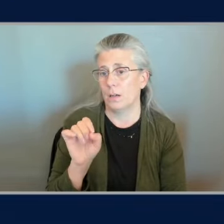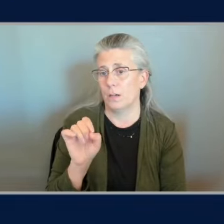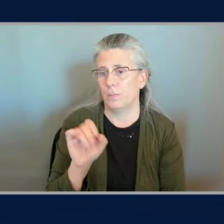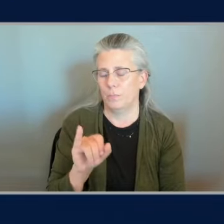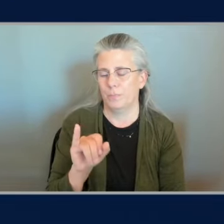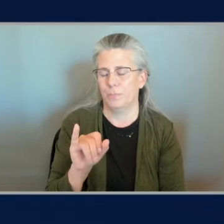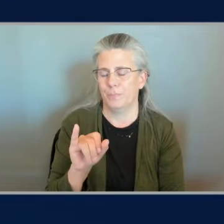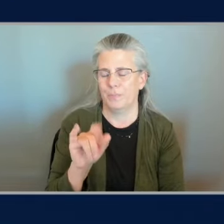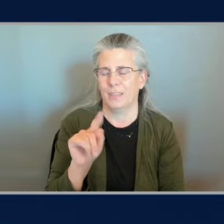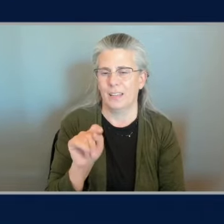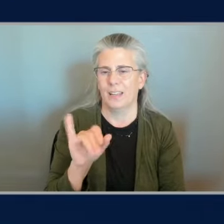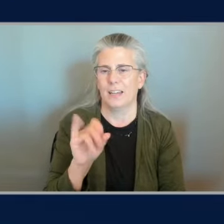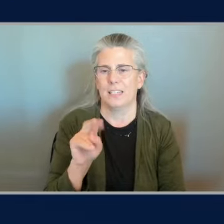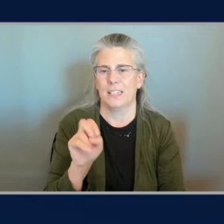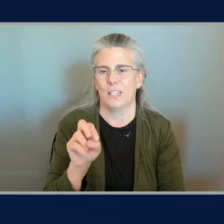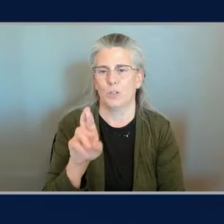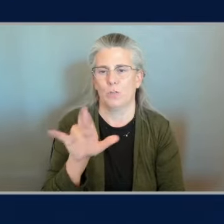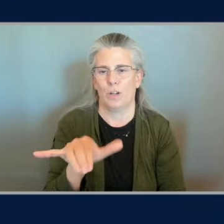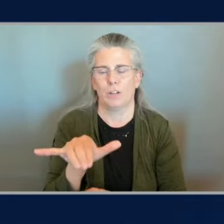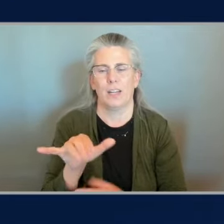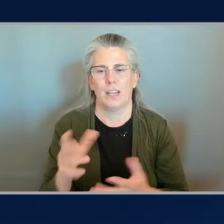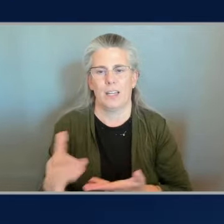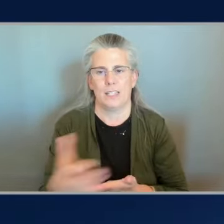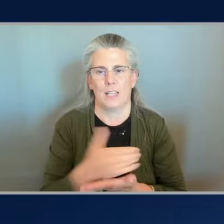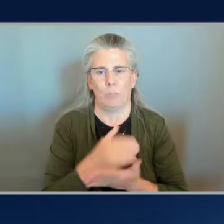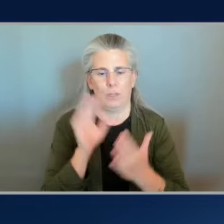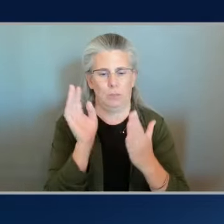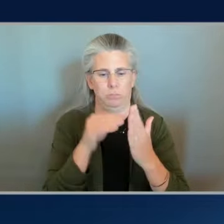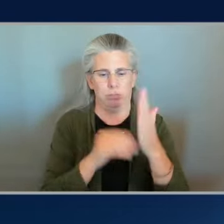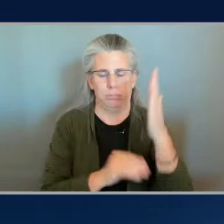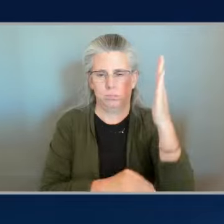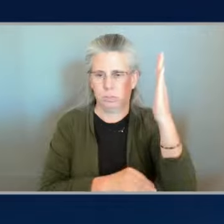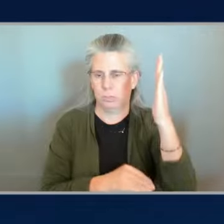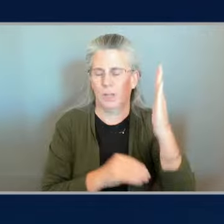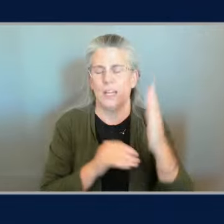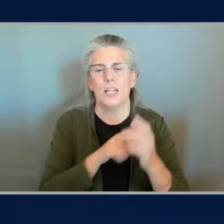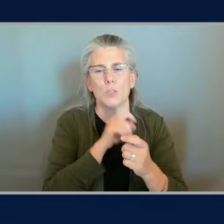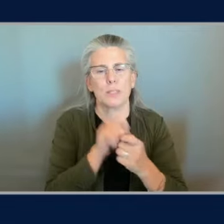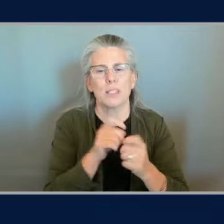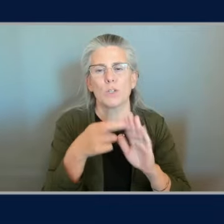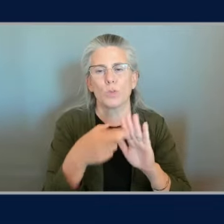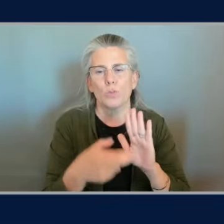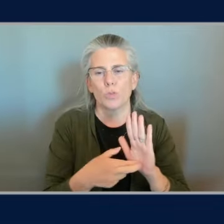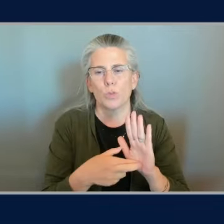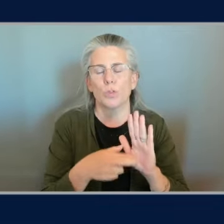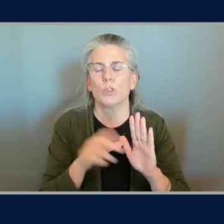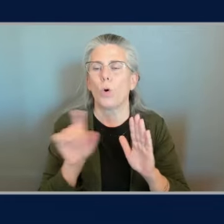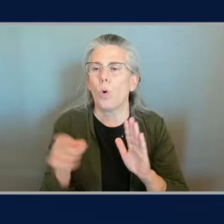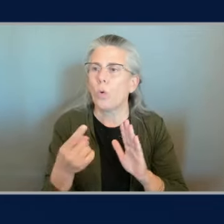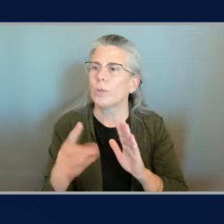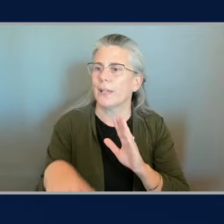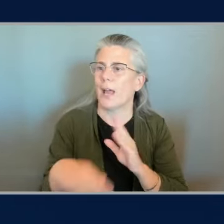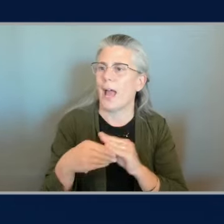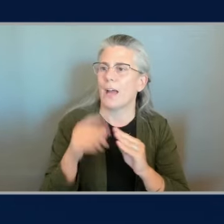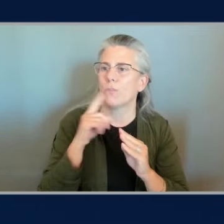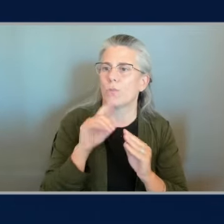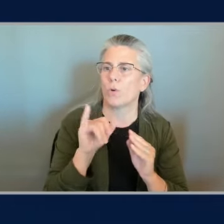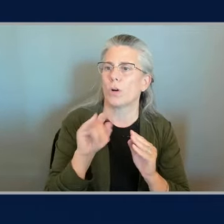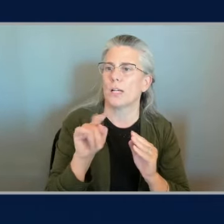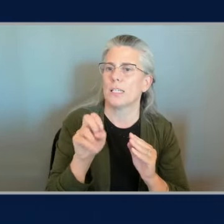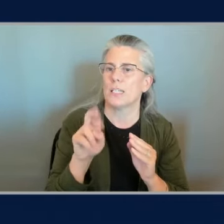specific rules that we were able to say only put these things into an itinerary or a day if